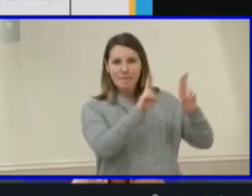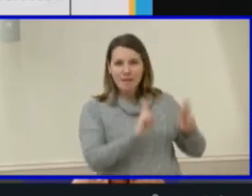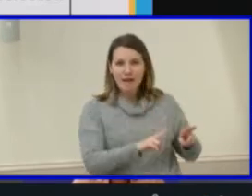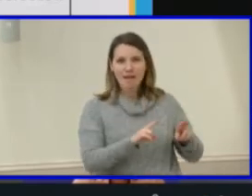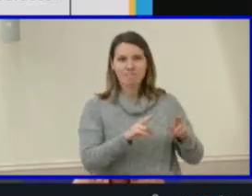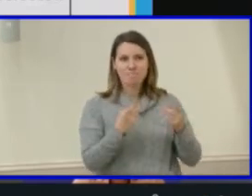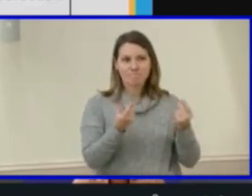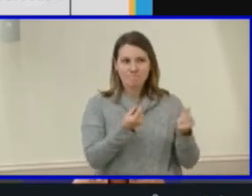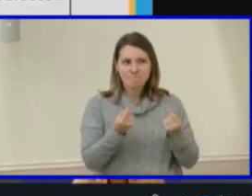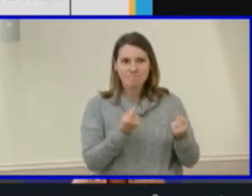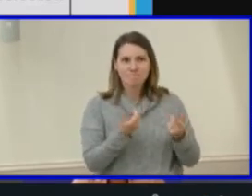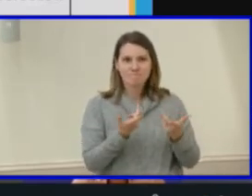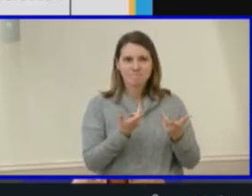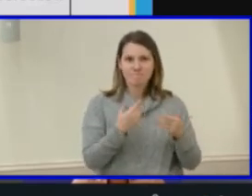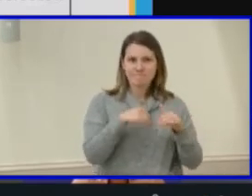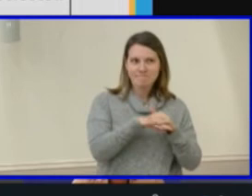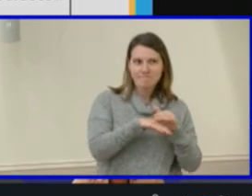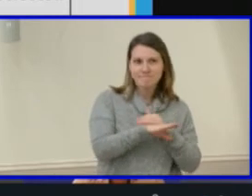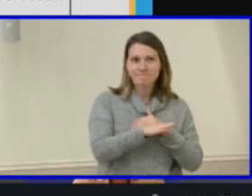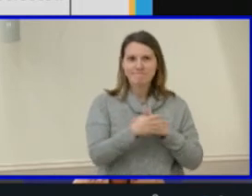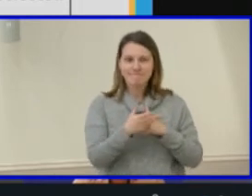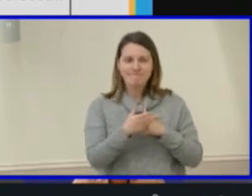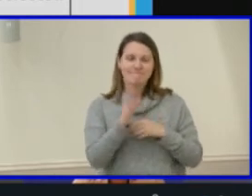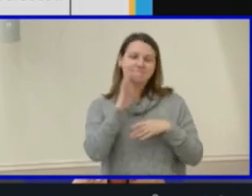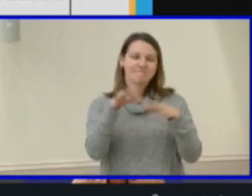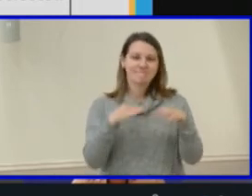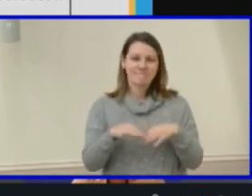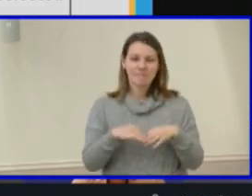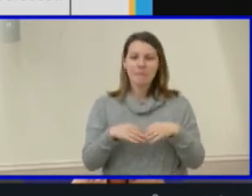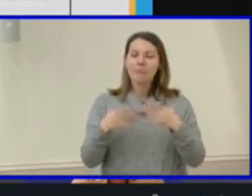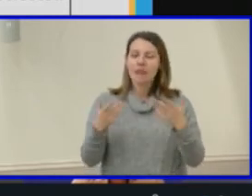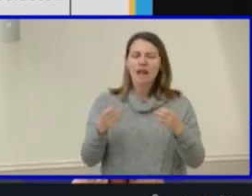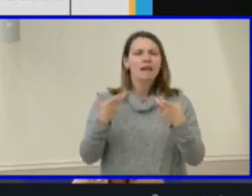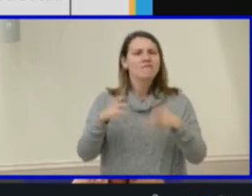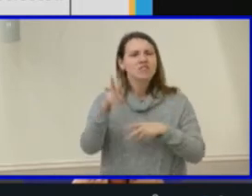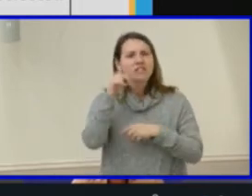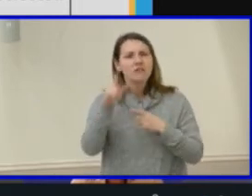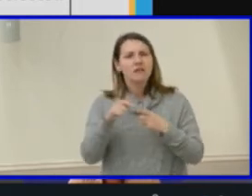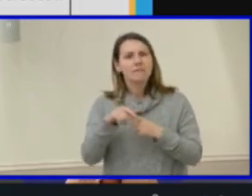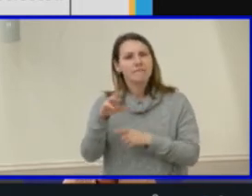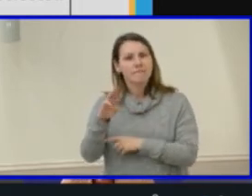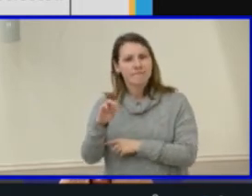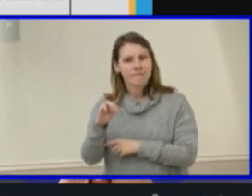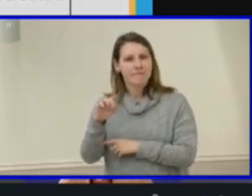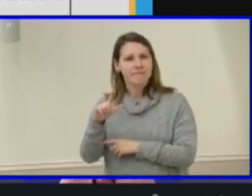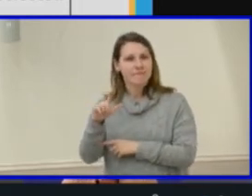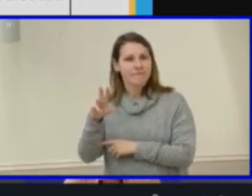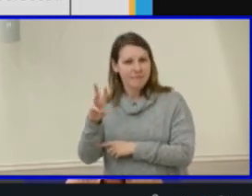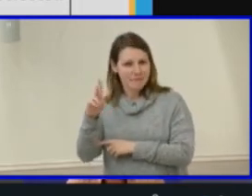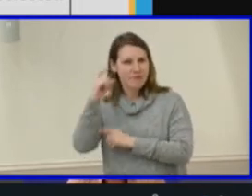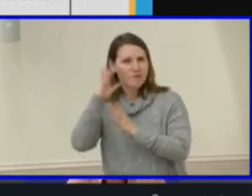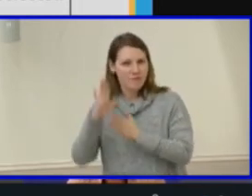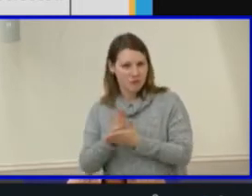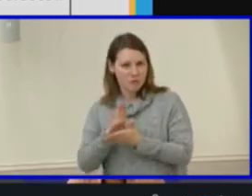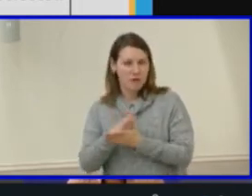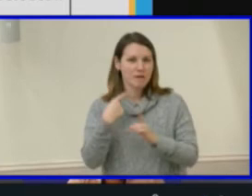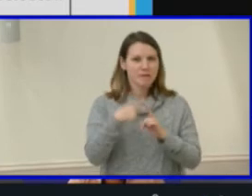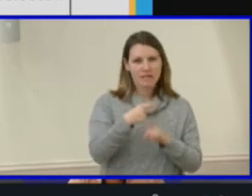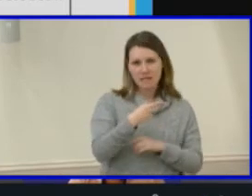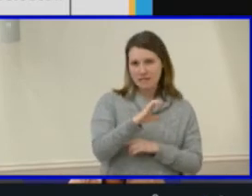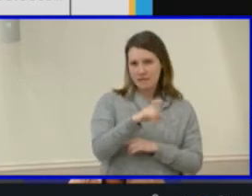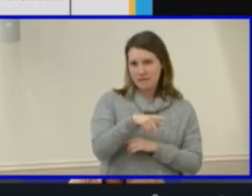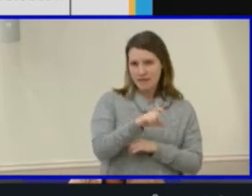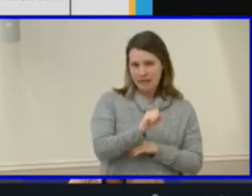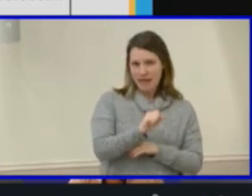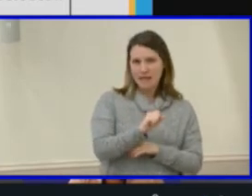You've heard a lot about the who's of Maggie L. Governor's School and Henrico County Public School students. Who is